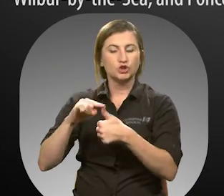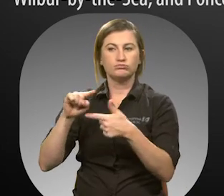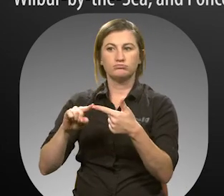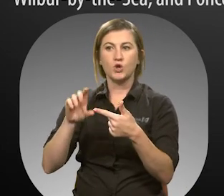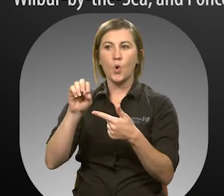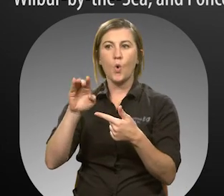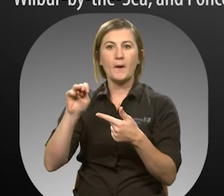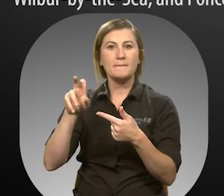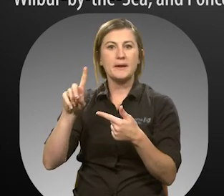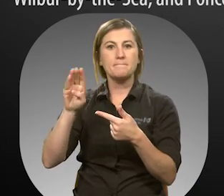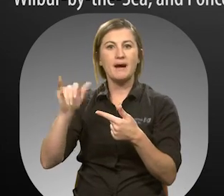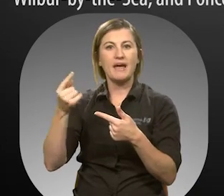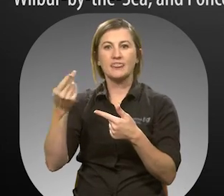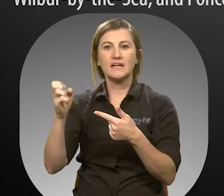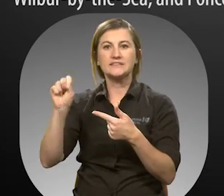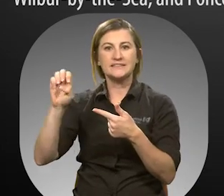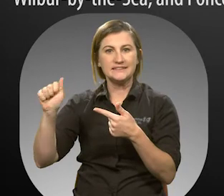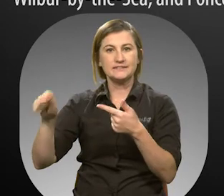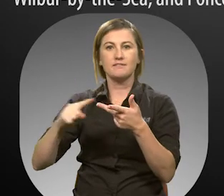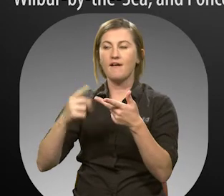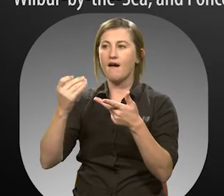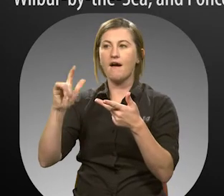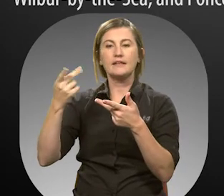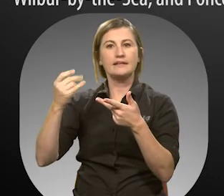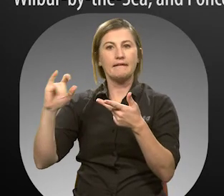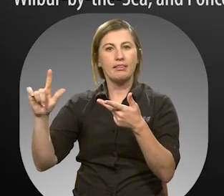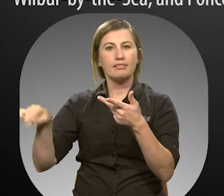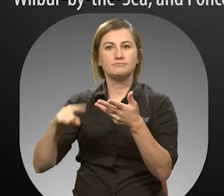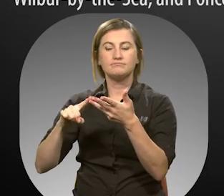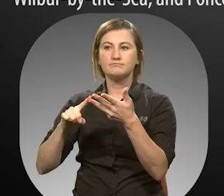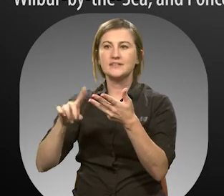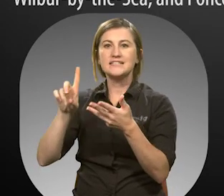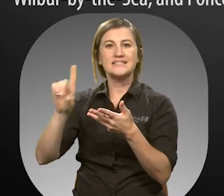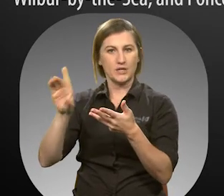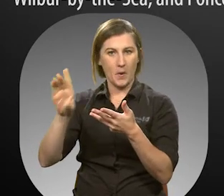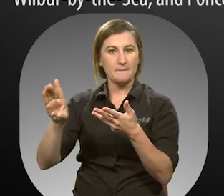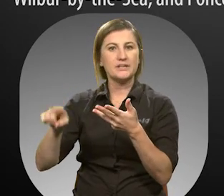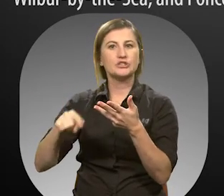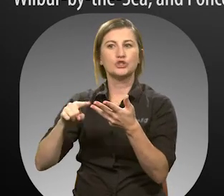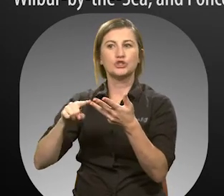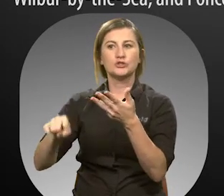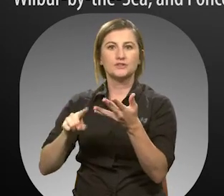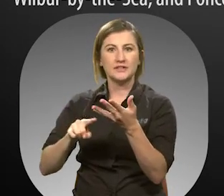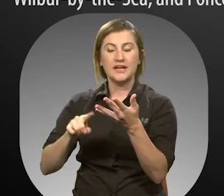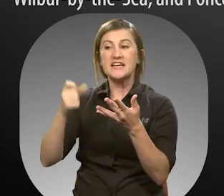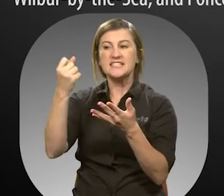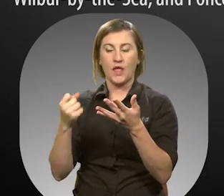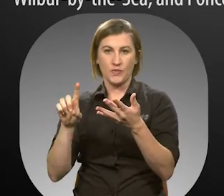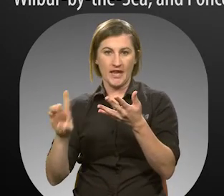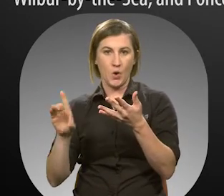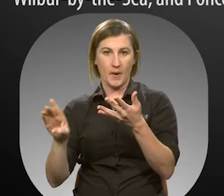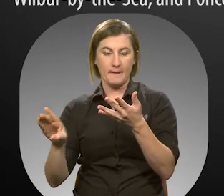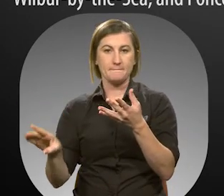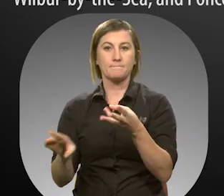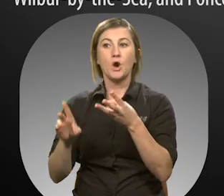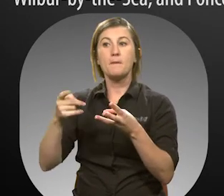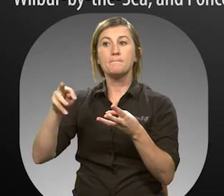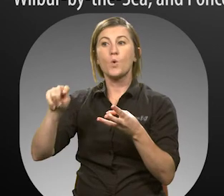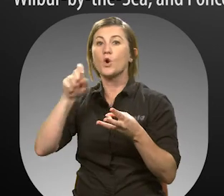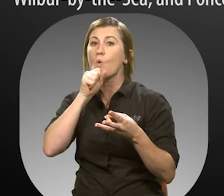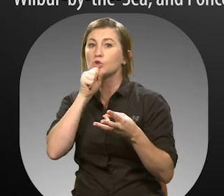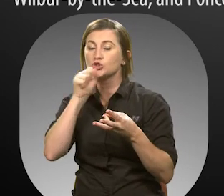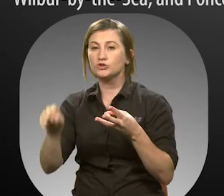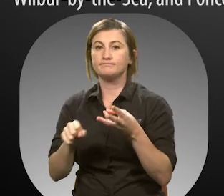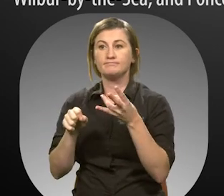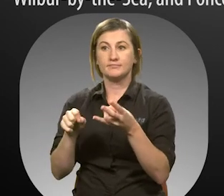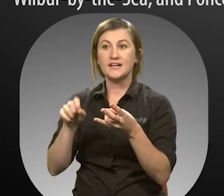Ormond-by-the-Sea. Holly Hill. Daytona Beach. South Daytona. Port Orange.